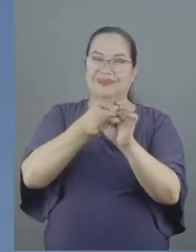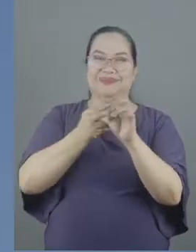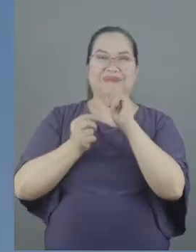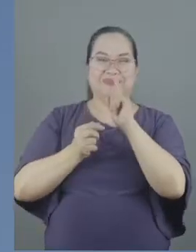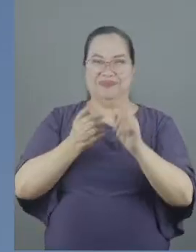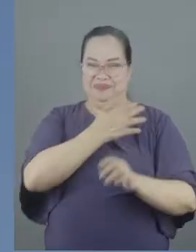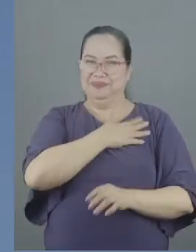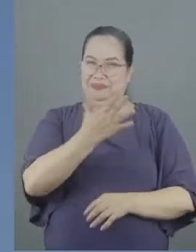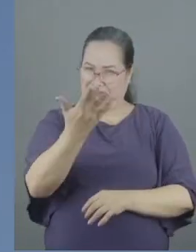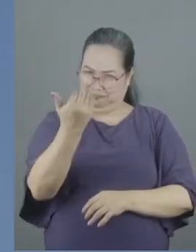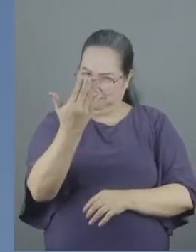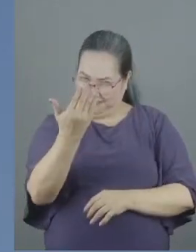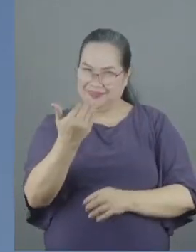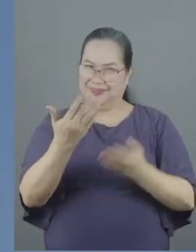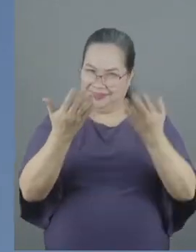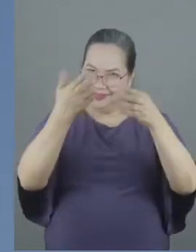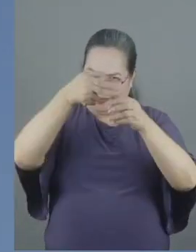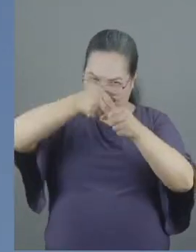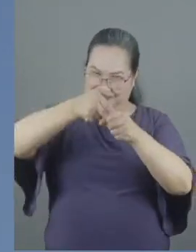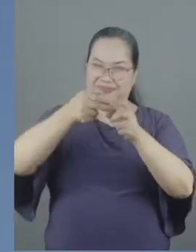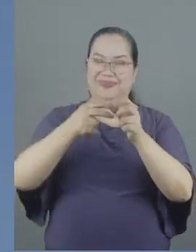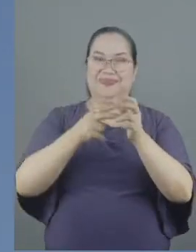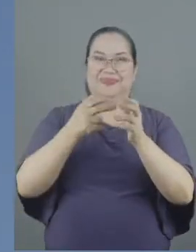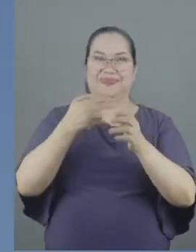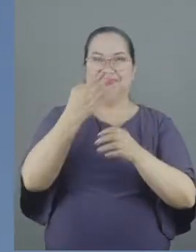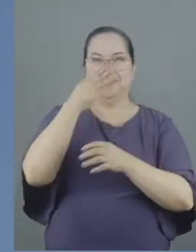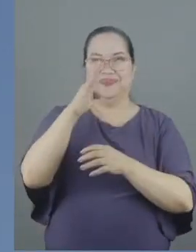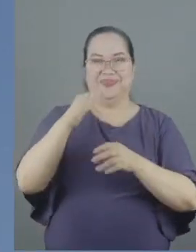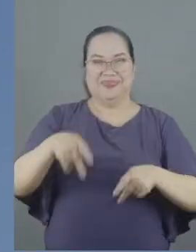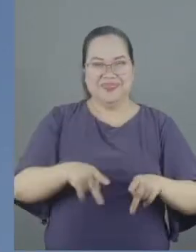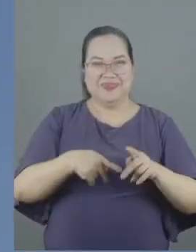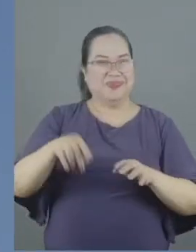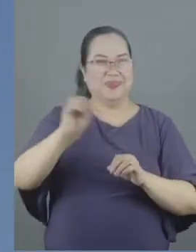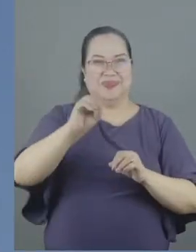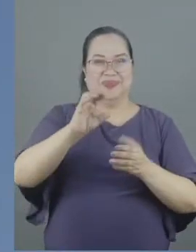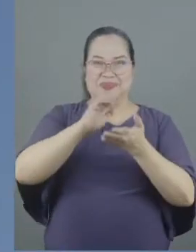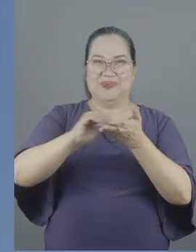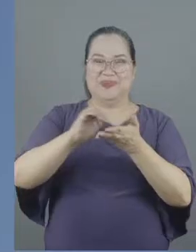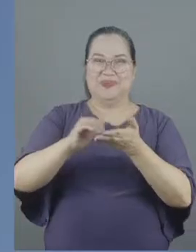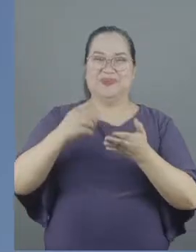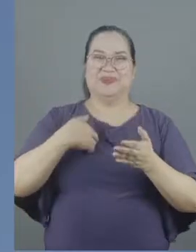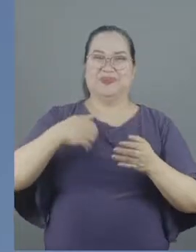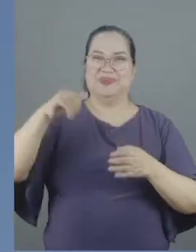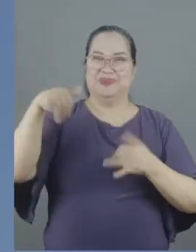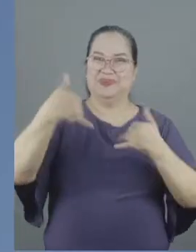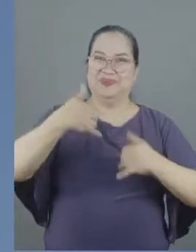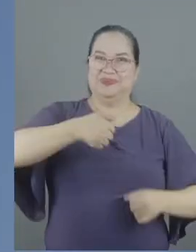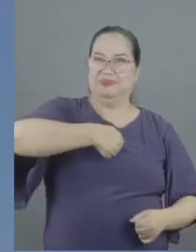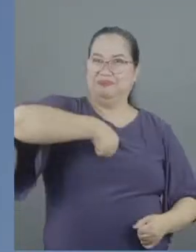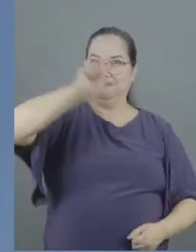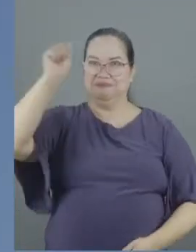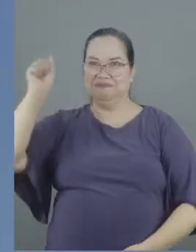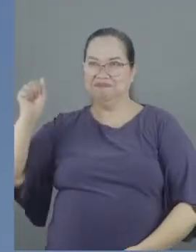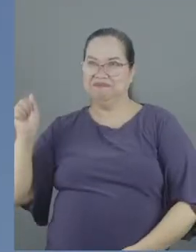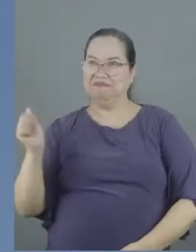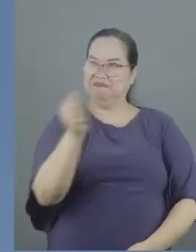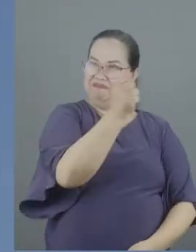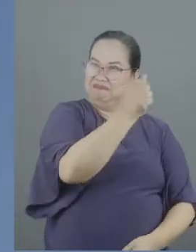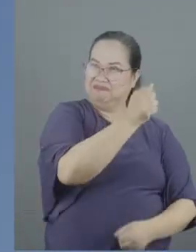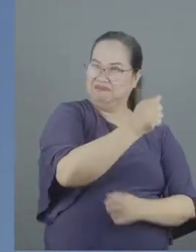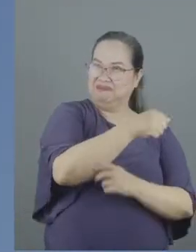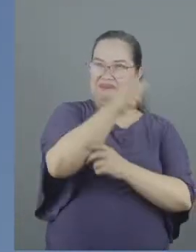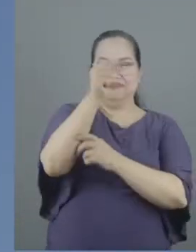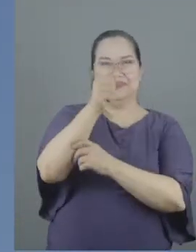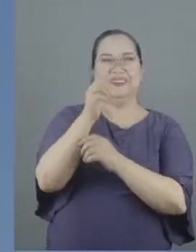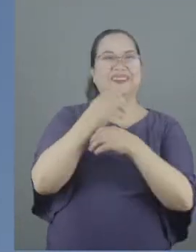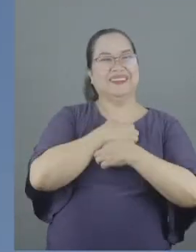they willingly agreed. So, with blue jeans and no practice at all, we played a few rounds of badminton. We really